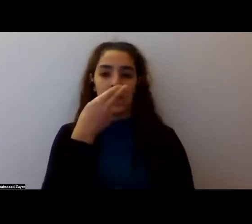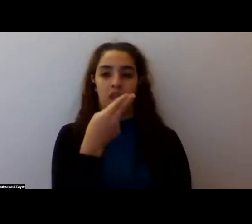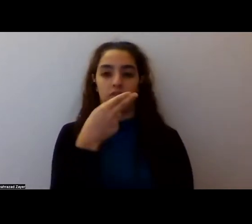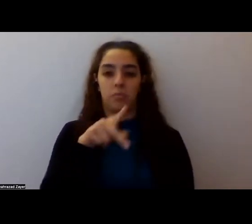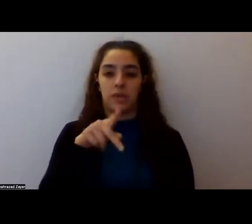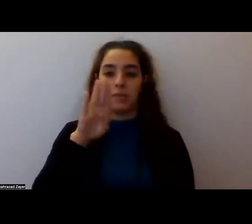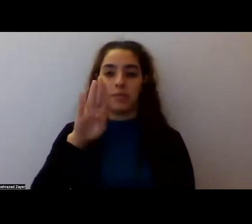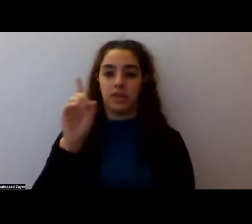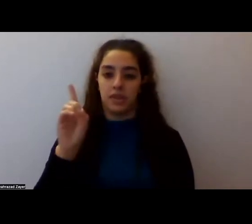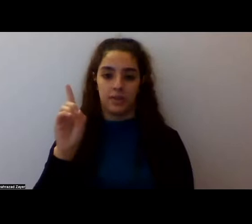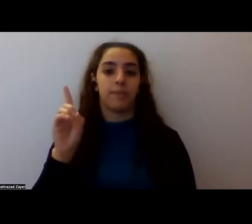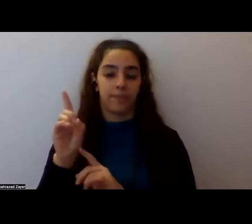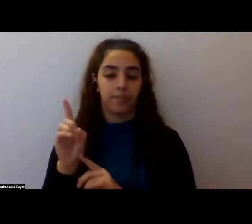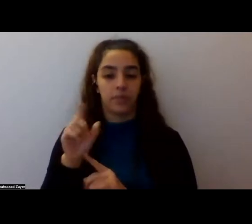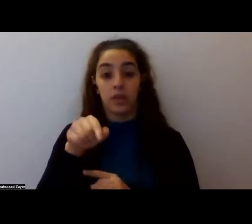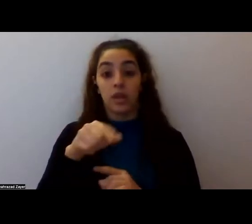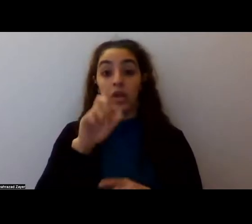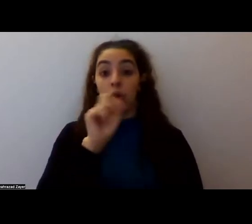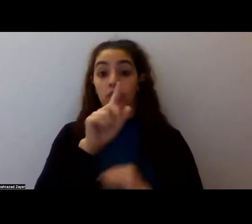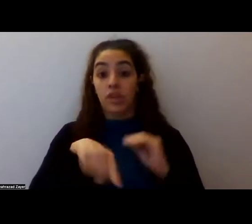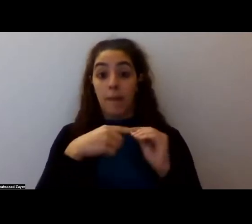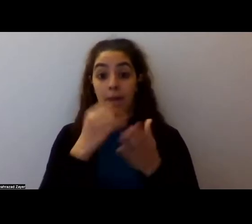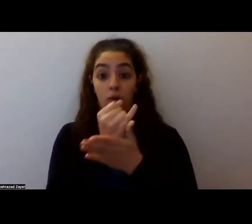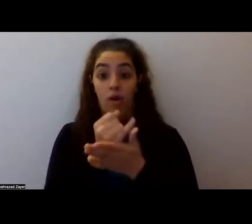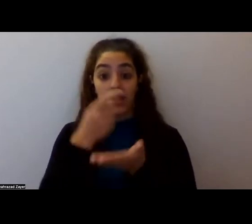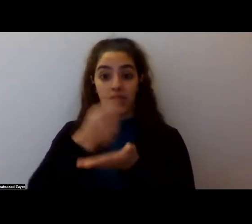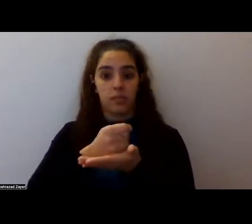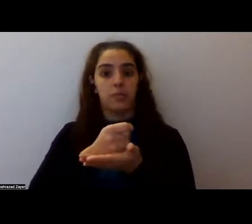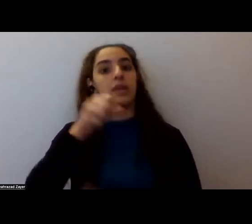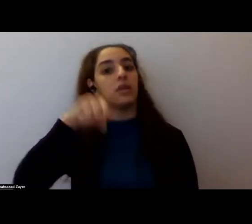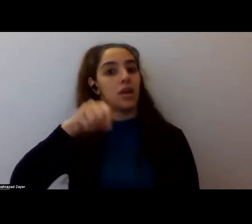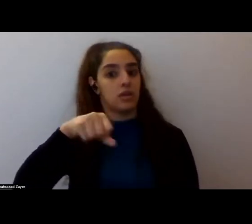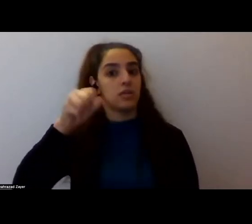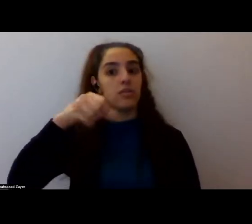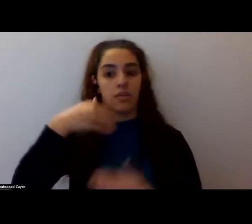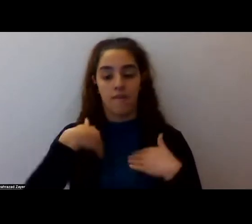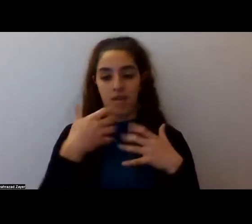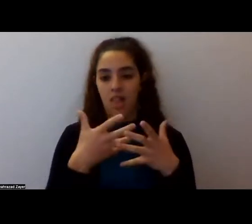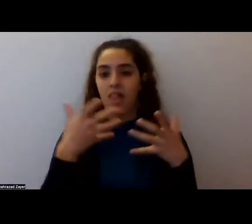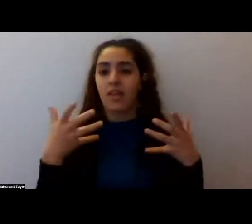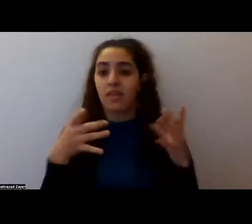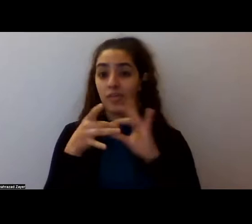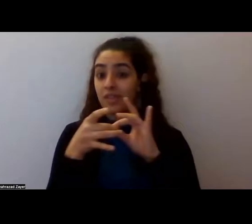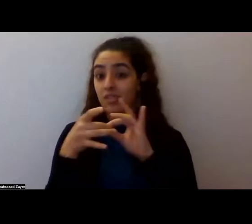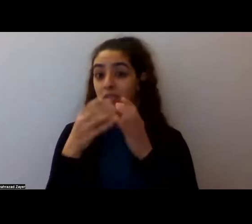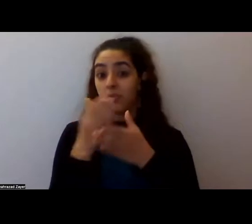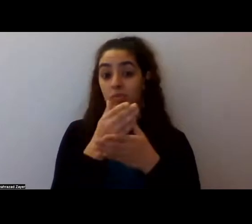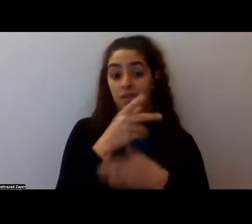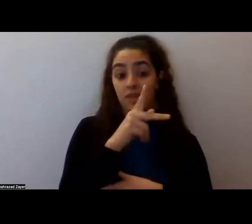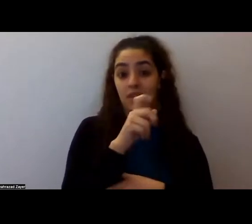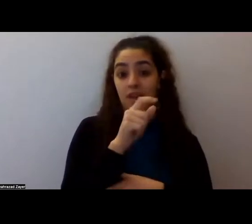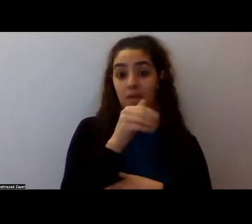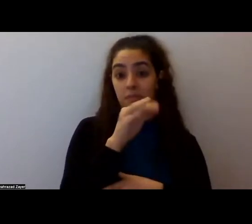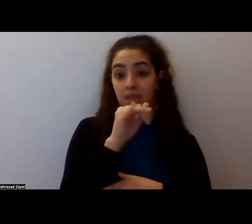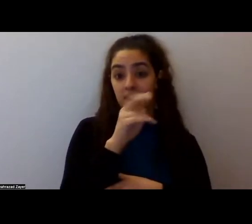the question on art therapy, um, yes, there is a lot of relationship specifically right now with ketamine and art therapy right now.